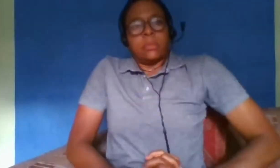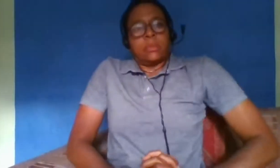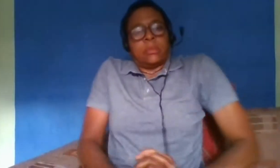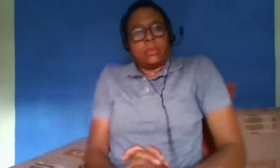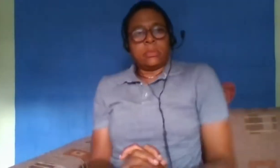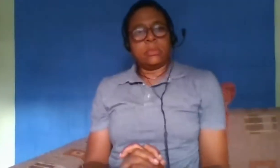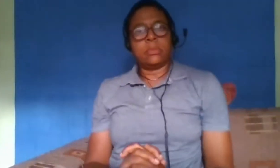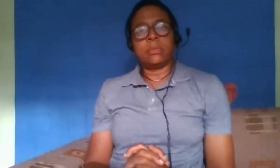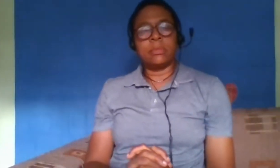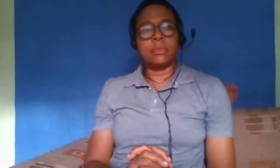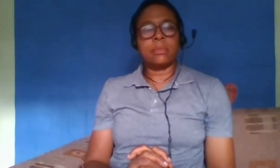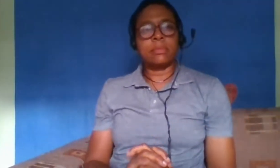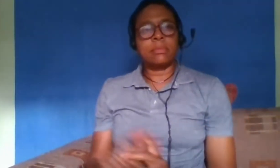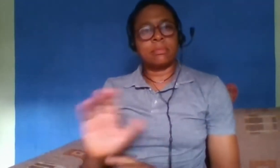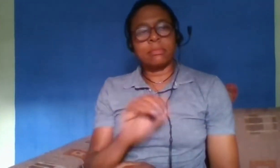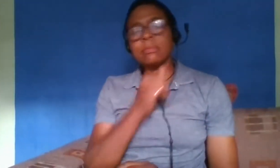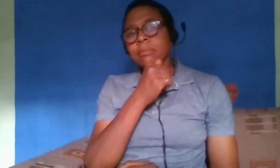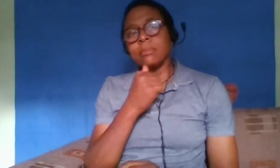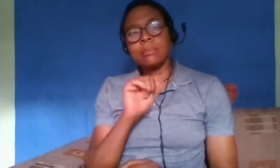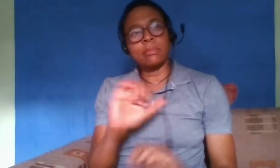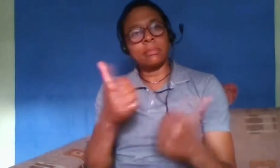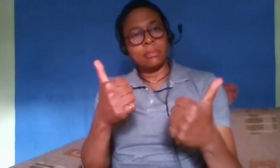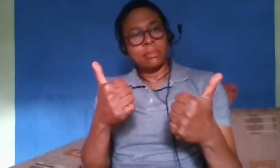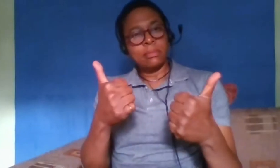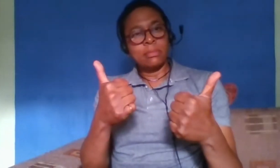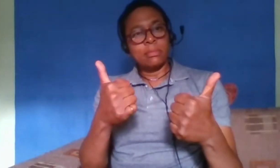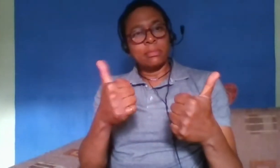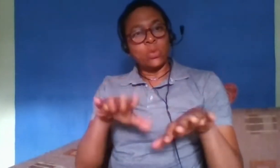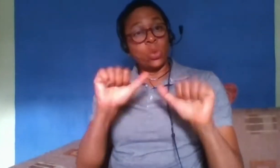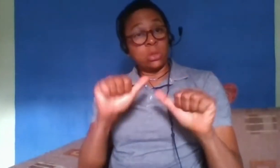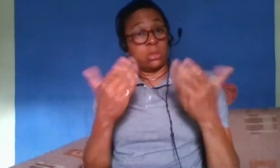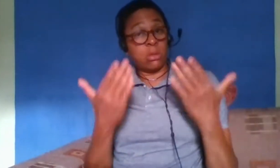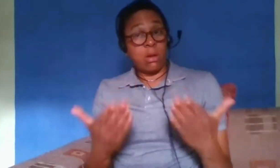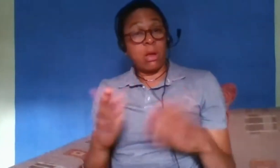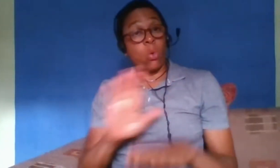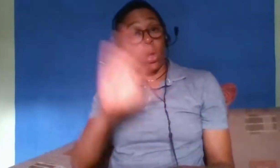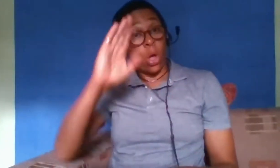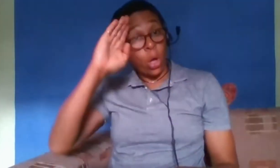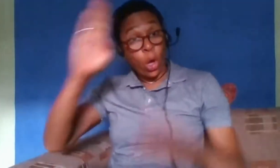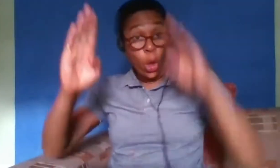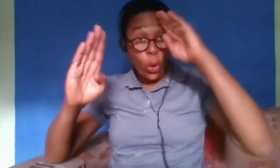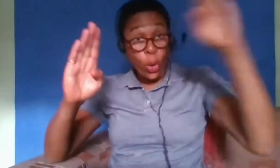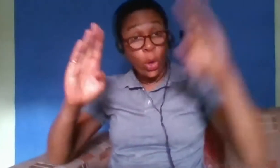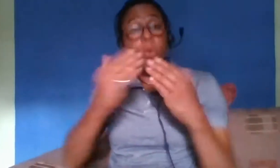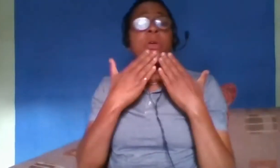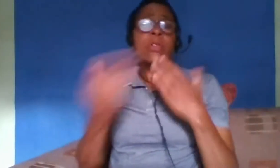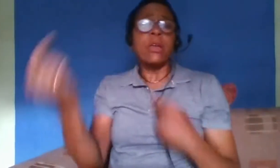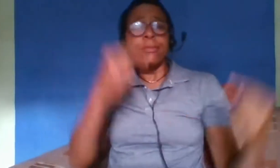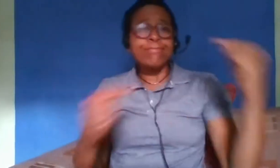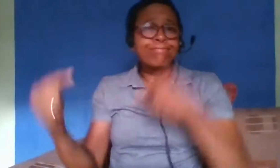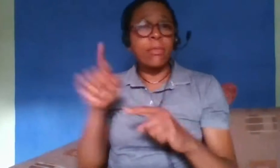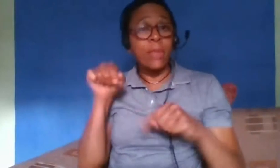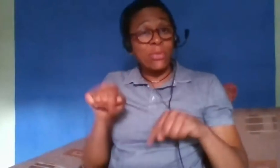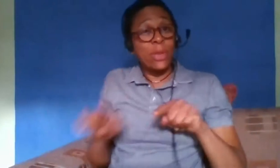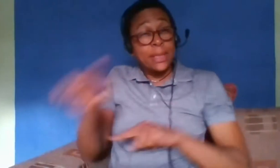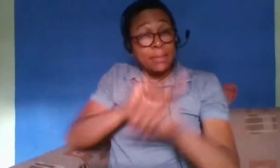okay so i'm going to begin um hello everyone thank you so much for joining us for this panel discussion on